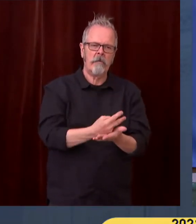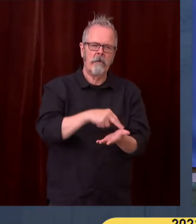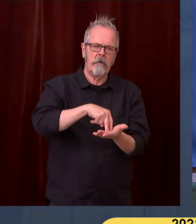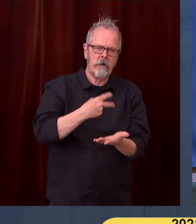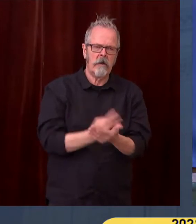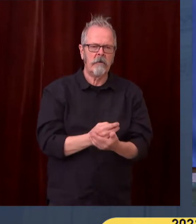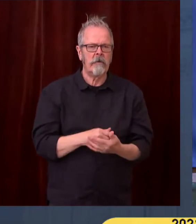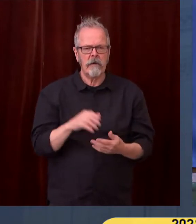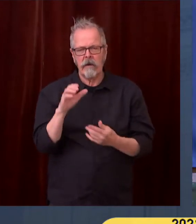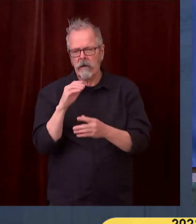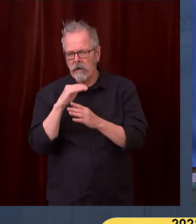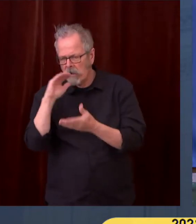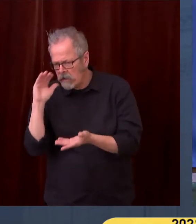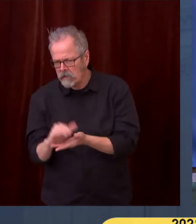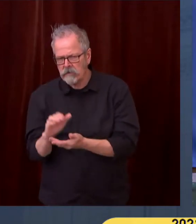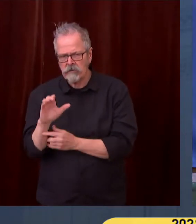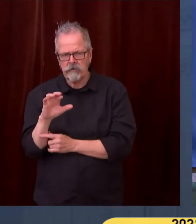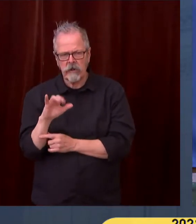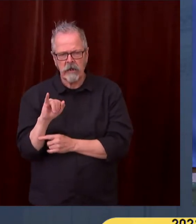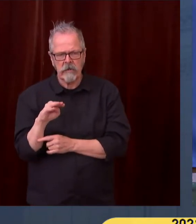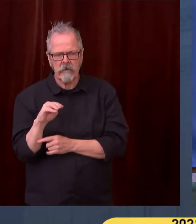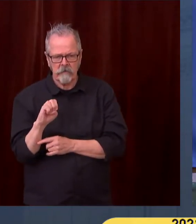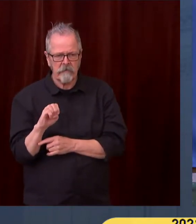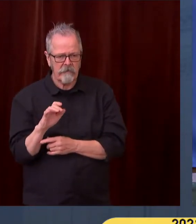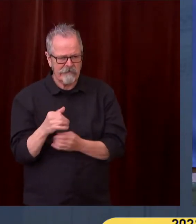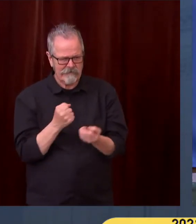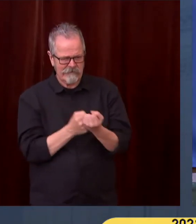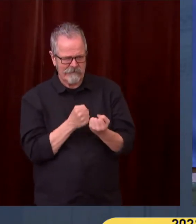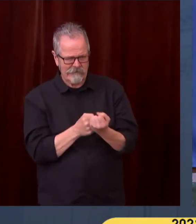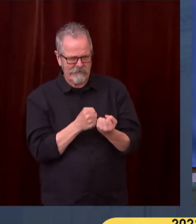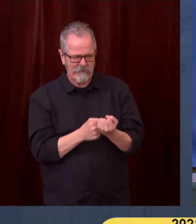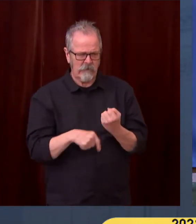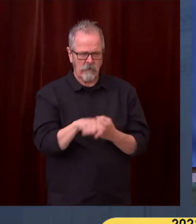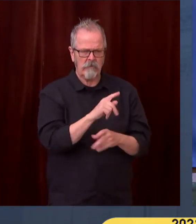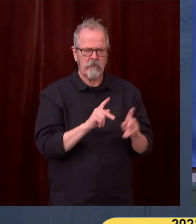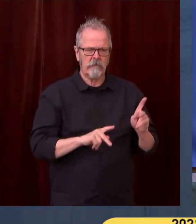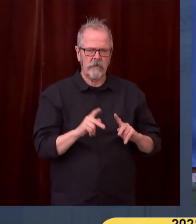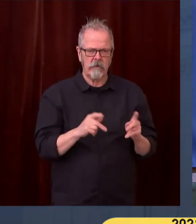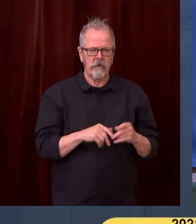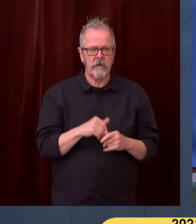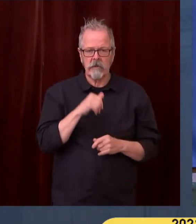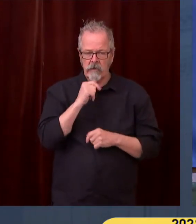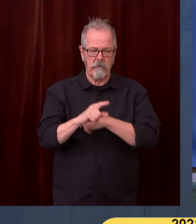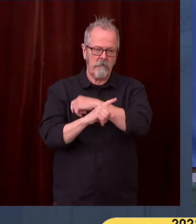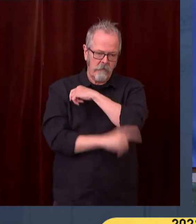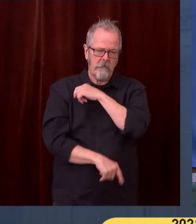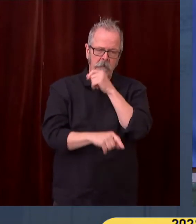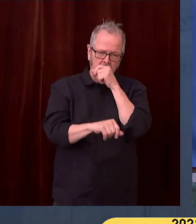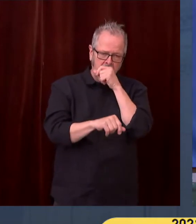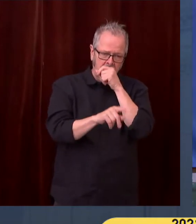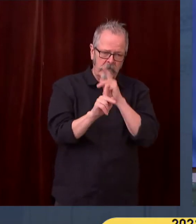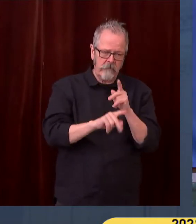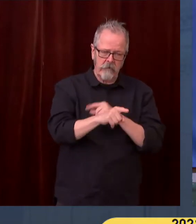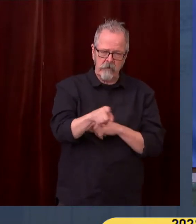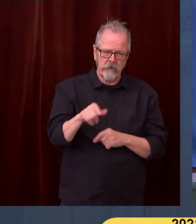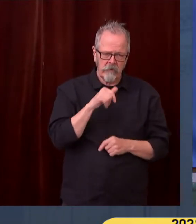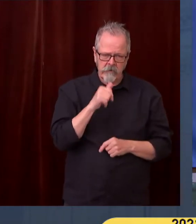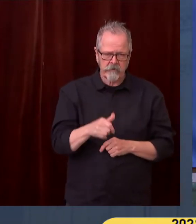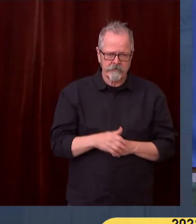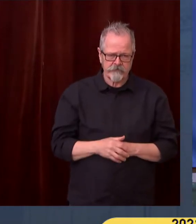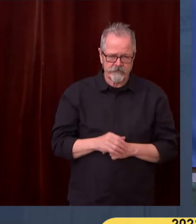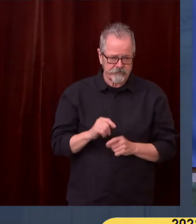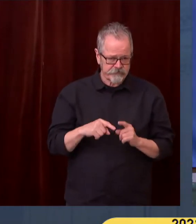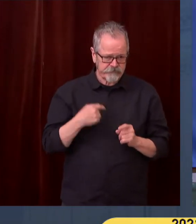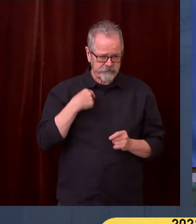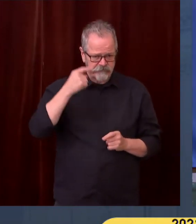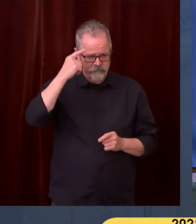and the like. And I think there's some good ideas being considered by legislators about that and I'll continue to work with them. So I'm going to